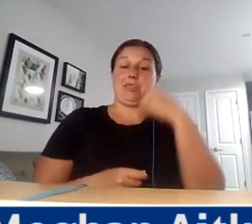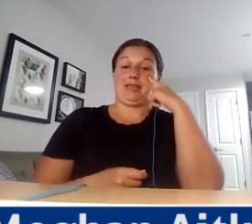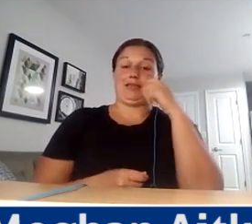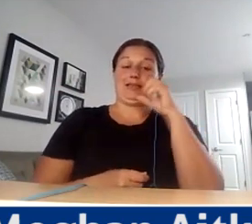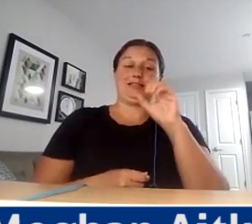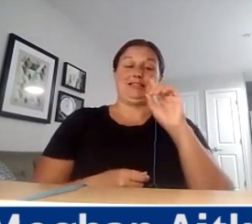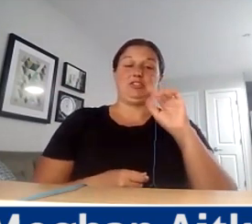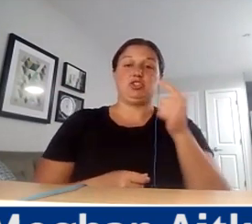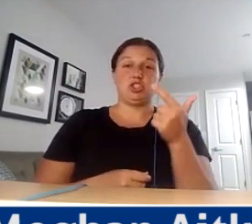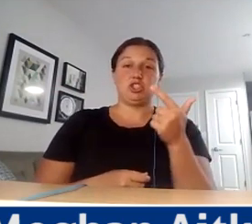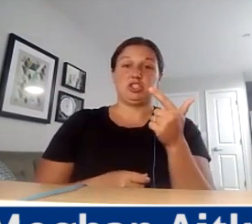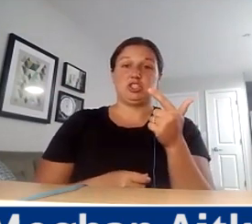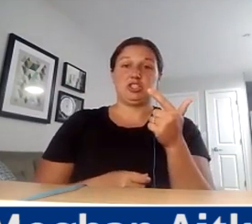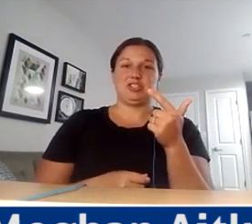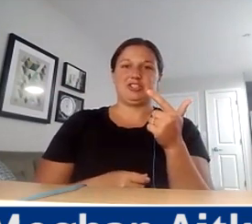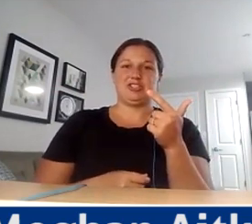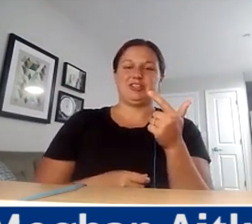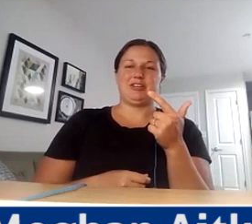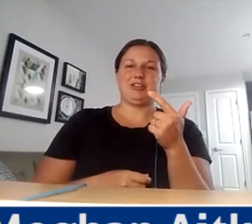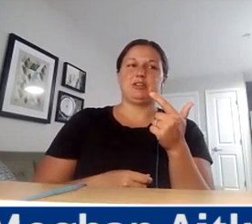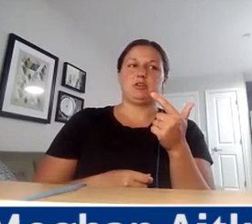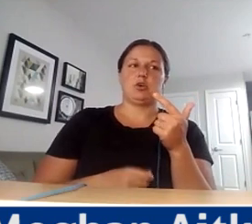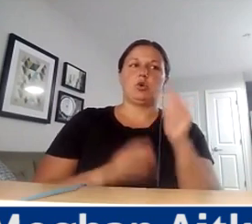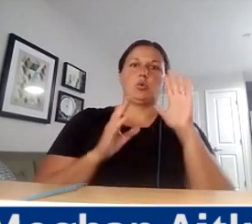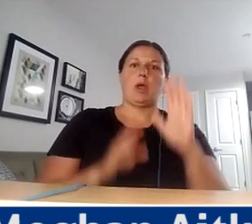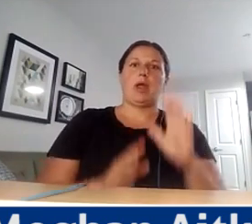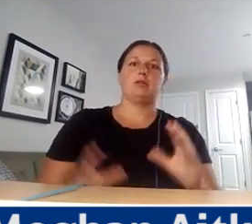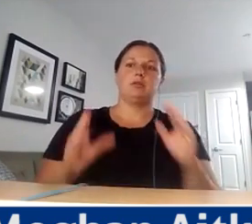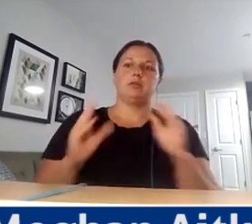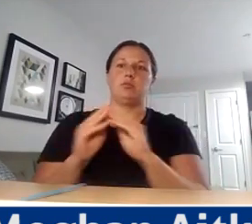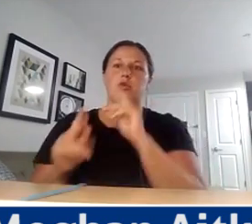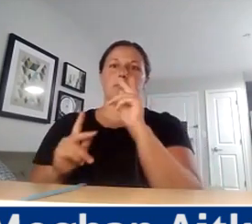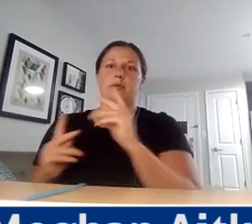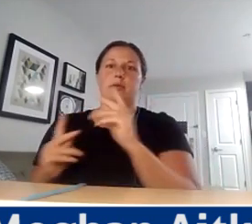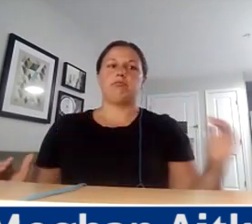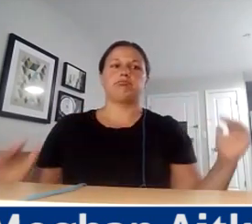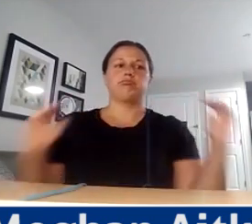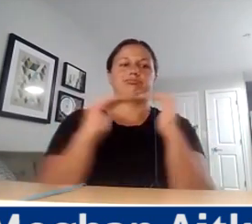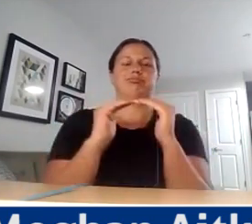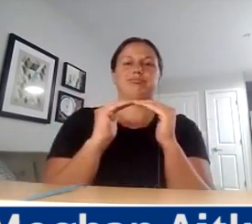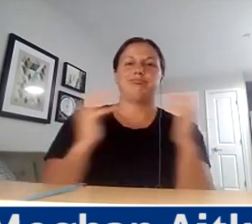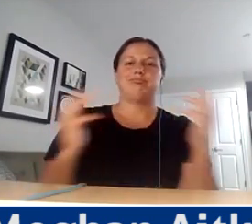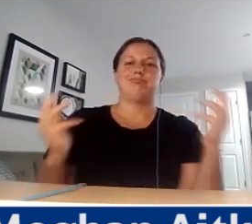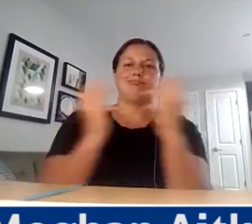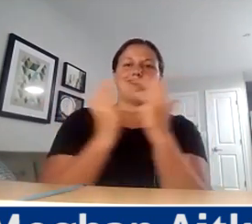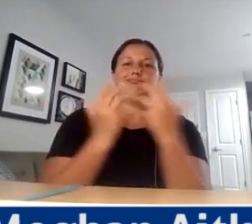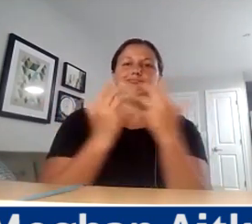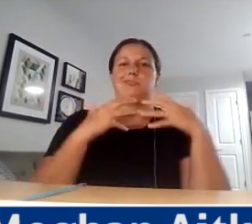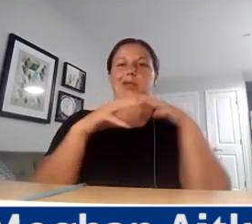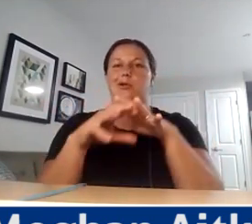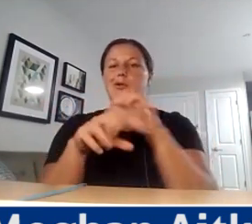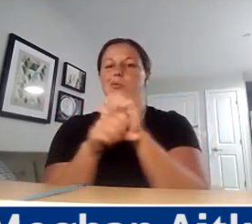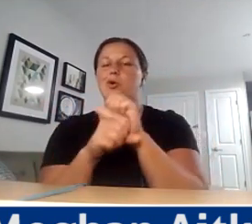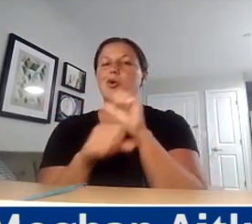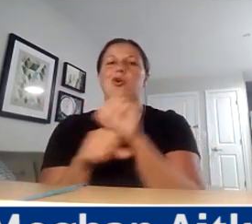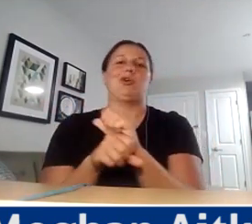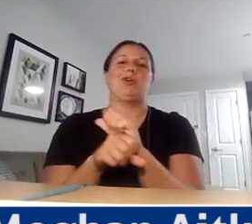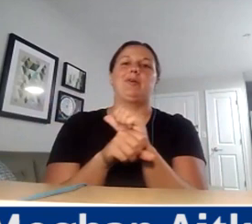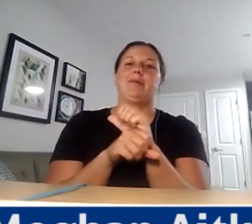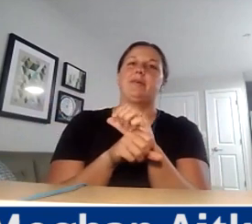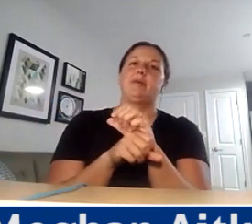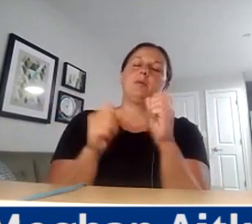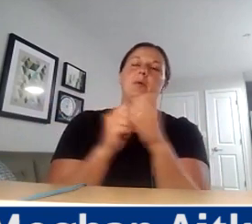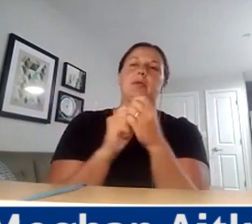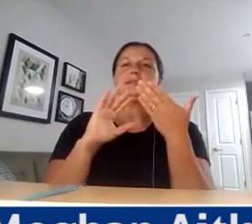their work with them and integrate the SDGs into, you know, city planning and, you know,